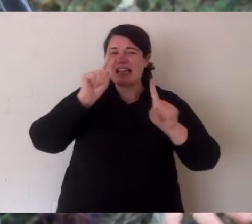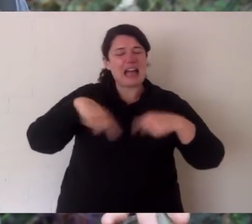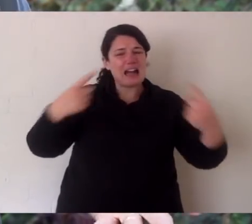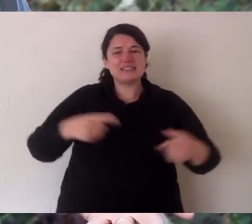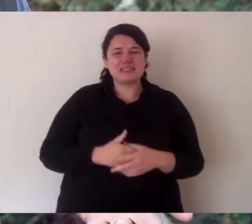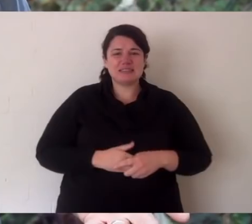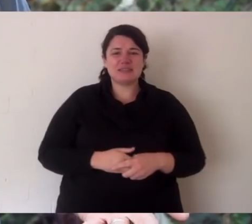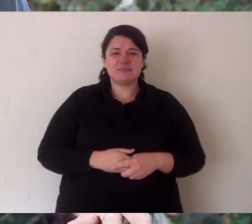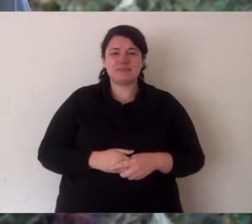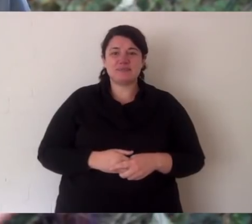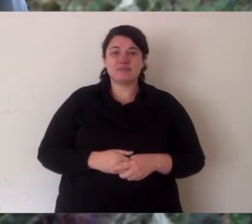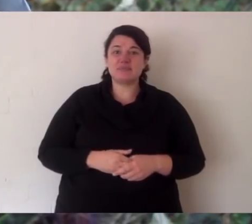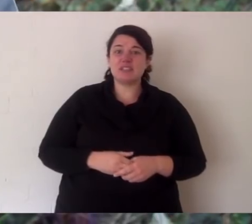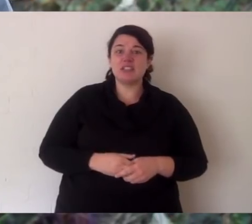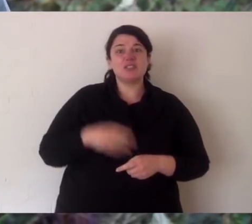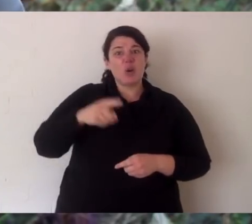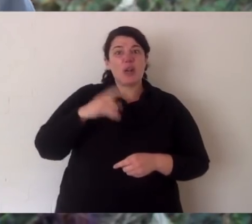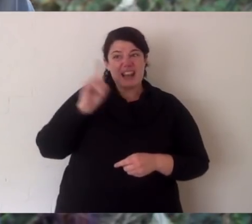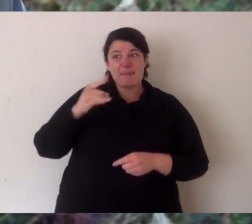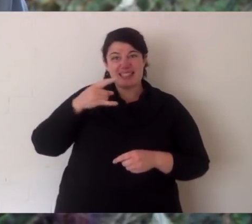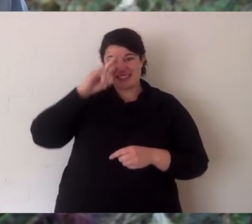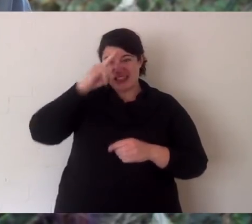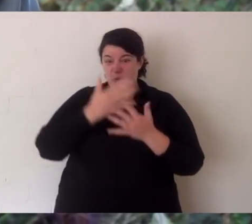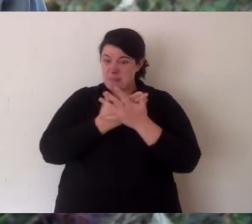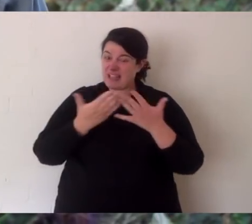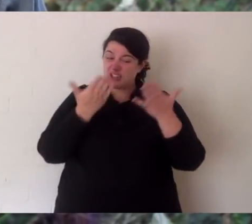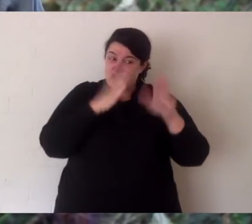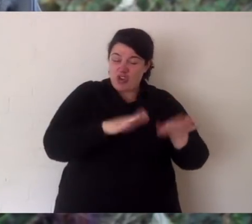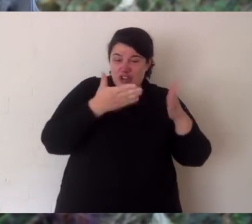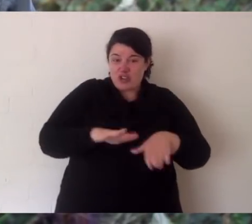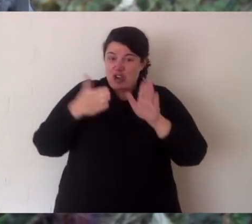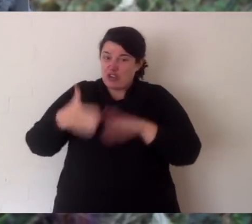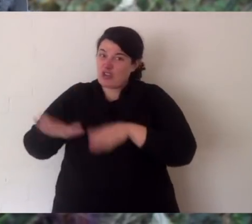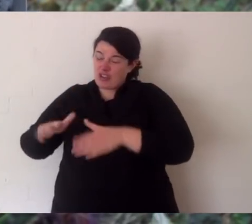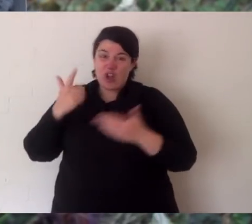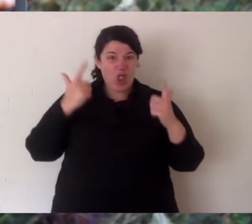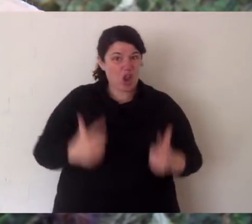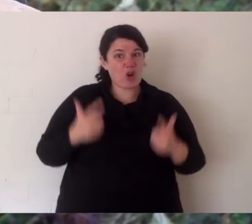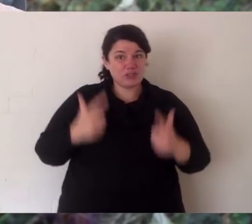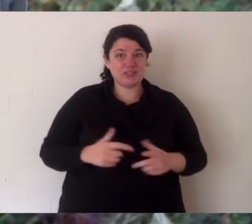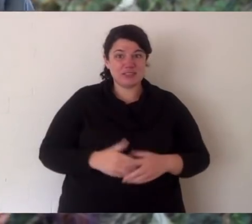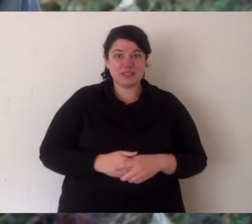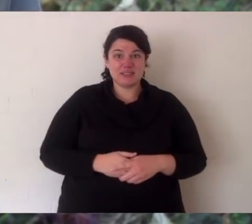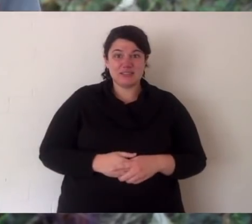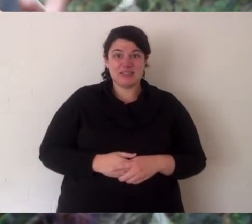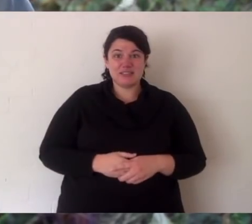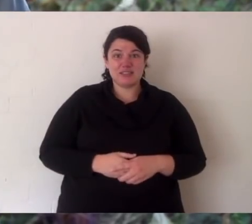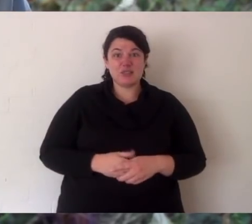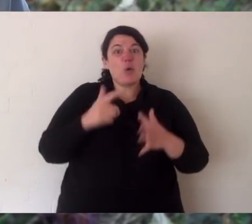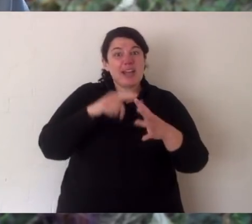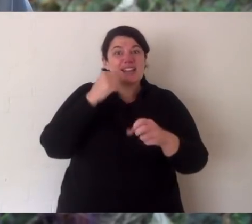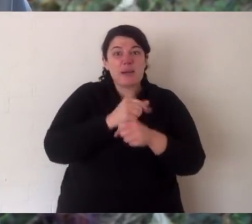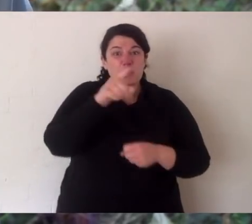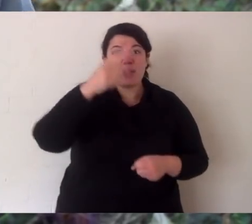always die from it. Now since 1996 to now the devil population has decreased by up to